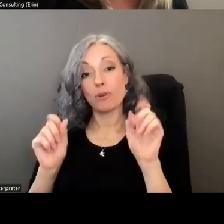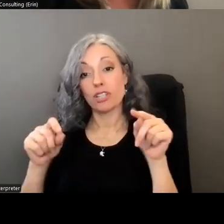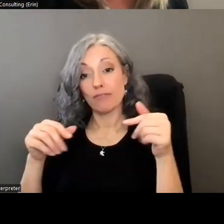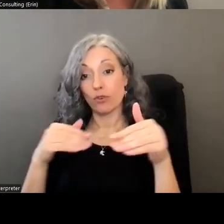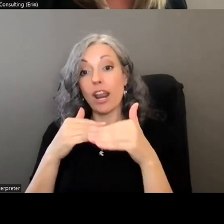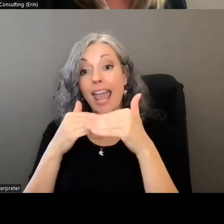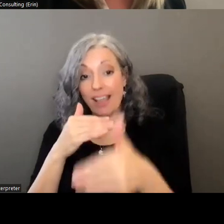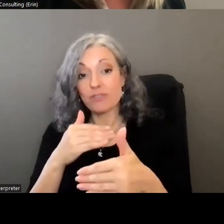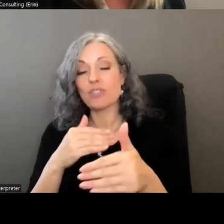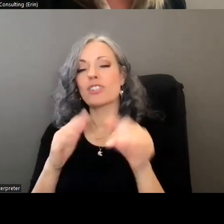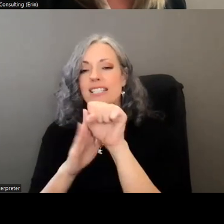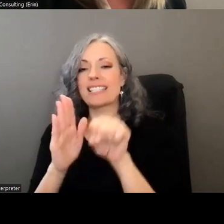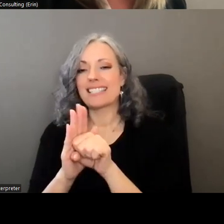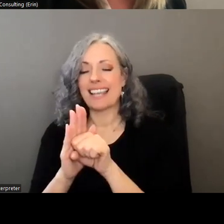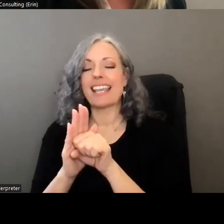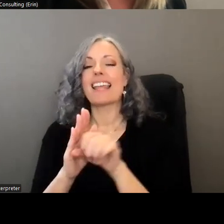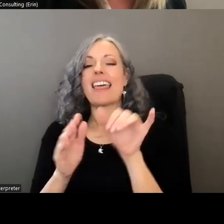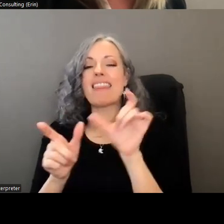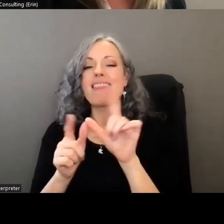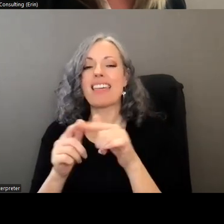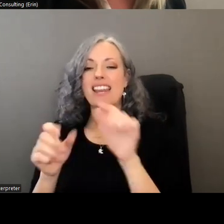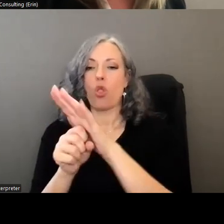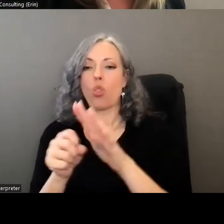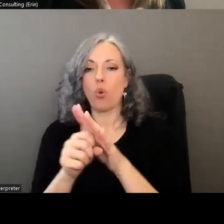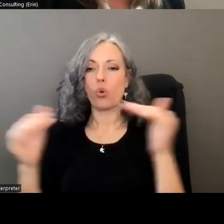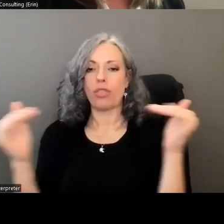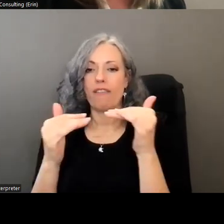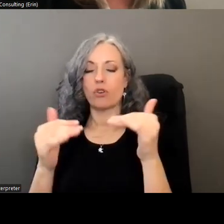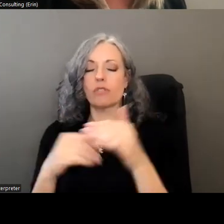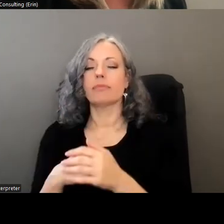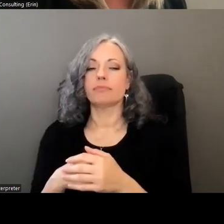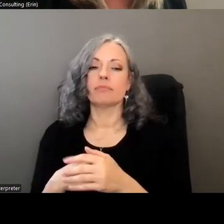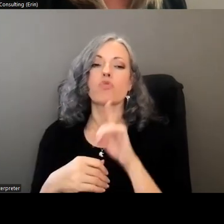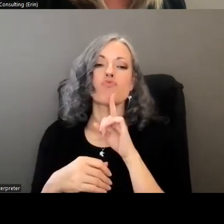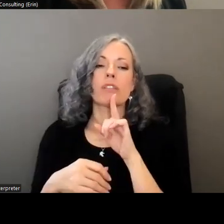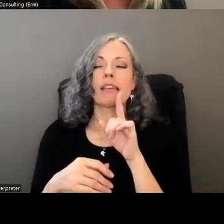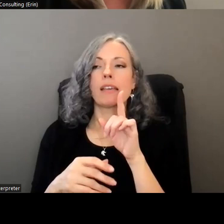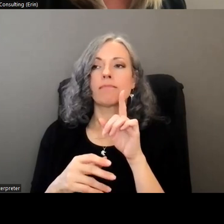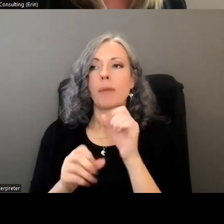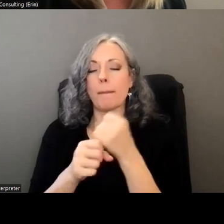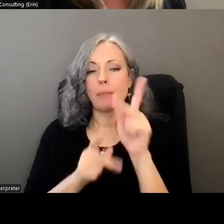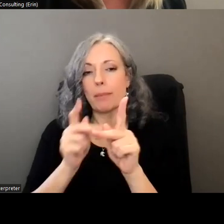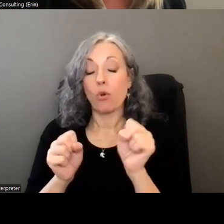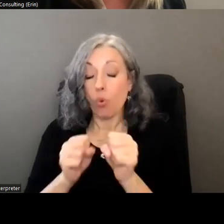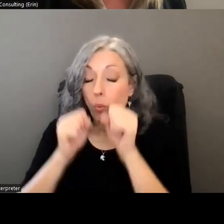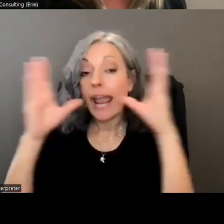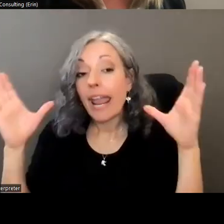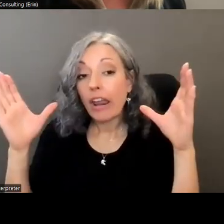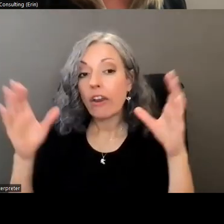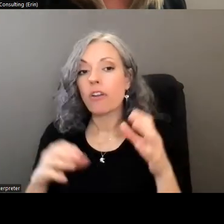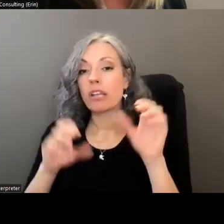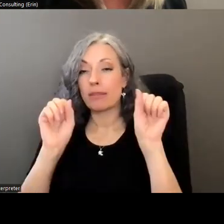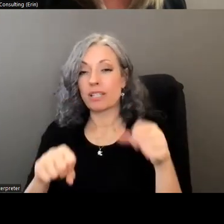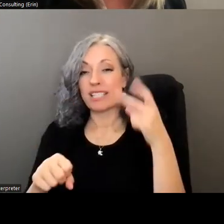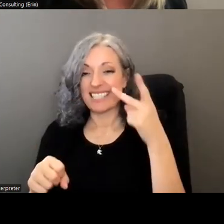to replicate that at the local level um and saw that uh achieving greater public awareness stronger referral networks and the ability to see